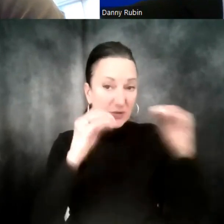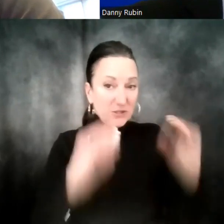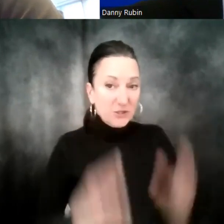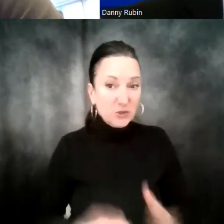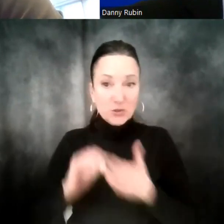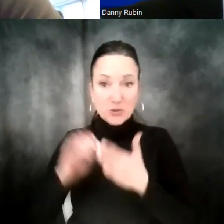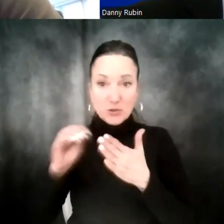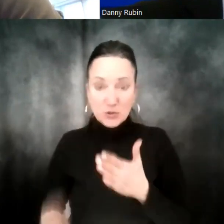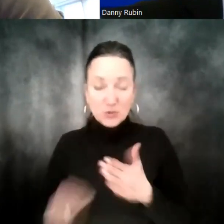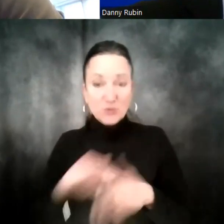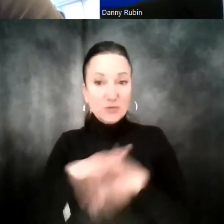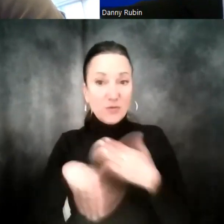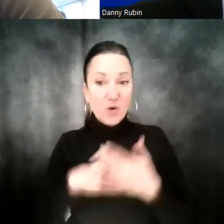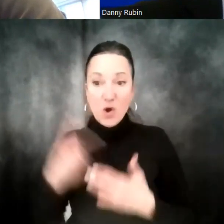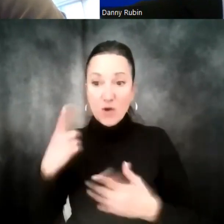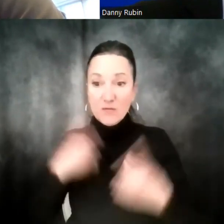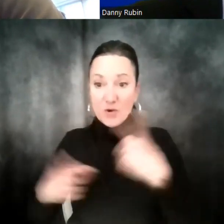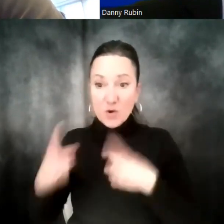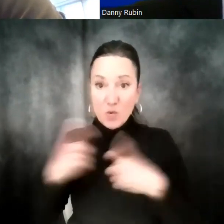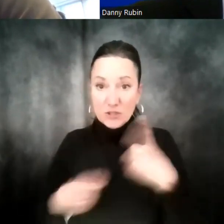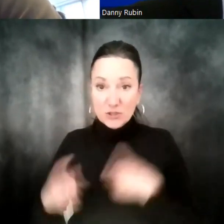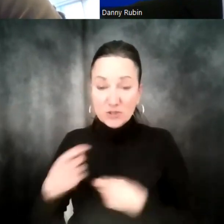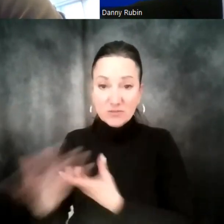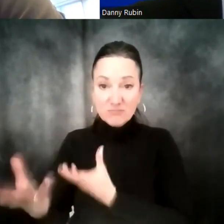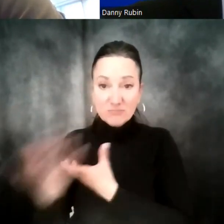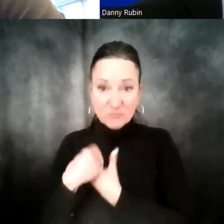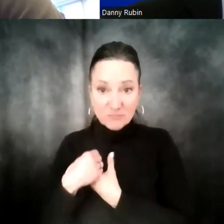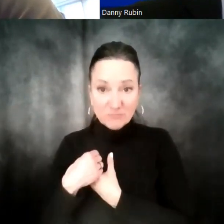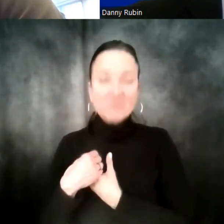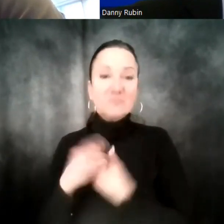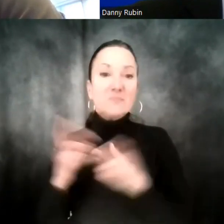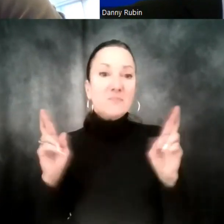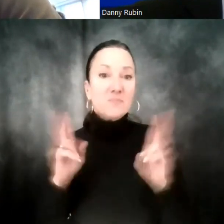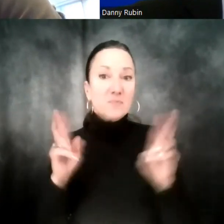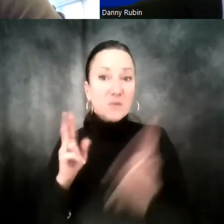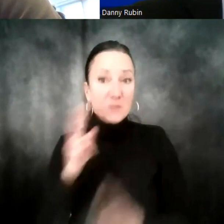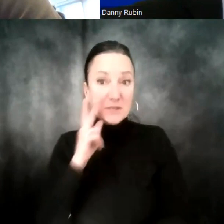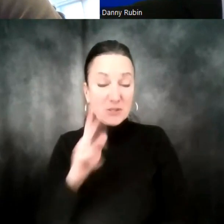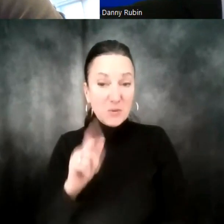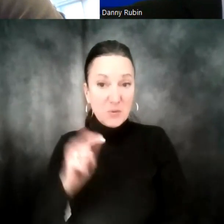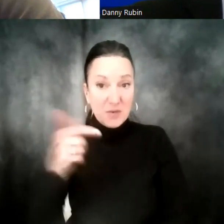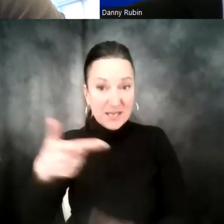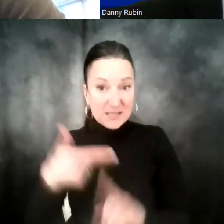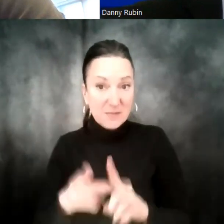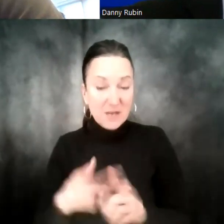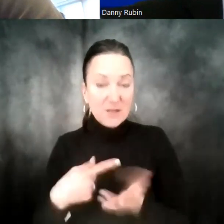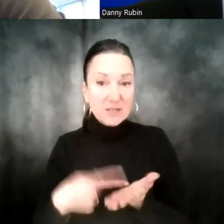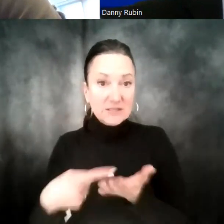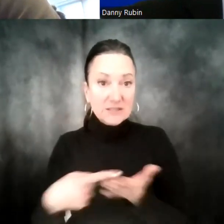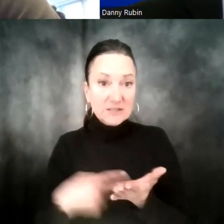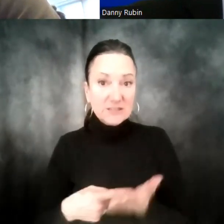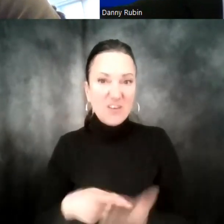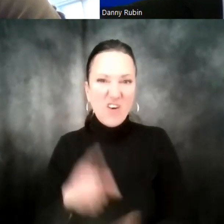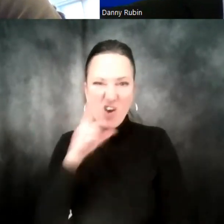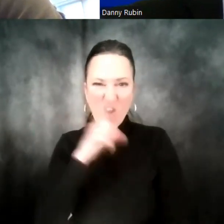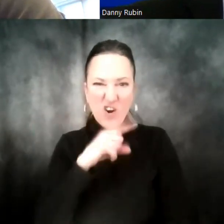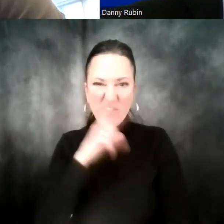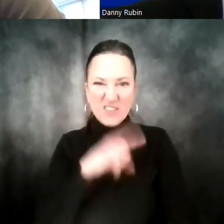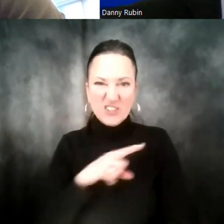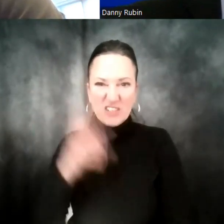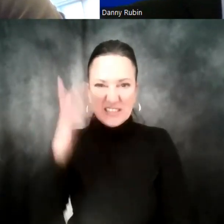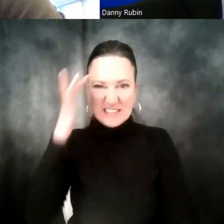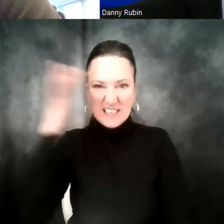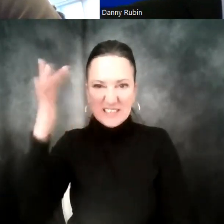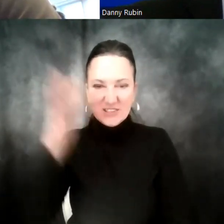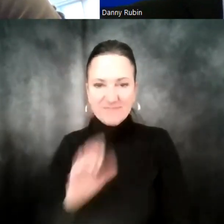for all of your questions and your engagement. We hope we see you in a month for our discussion on AI. And